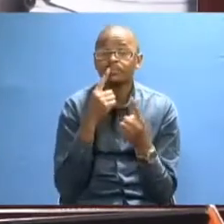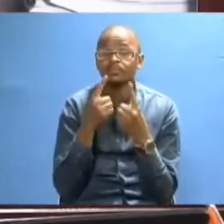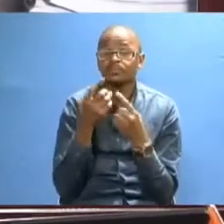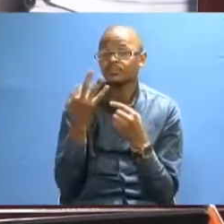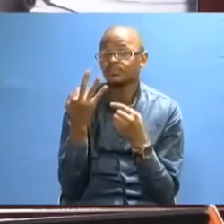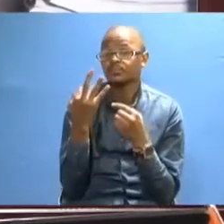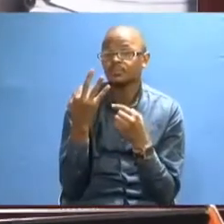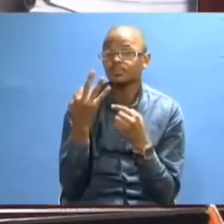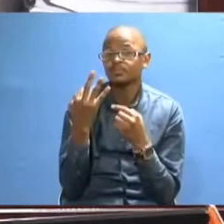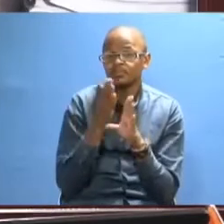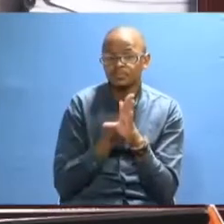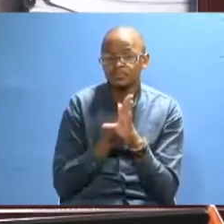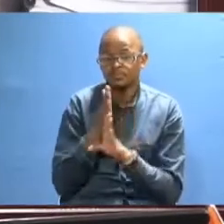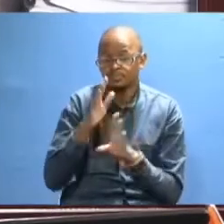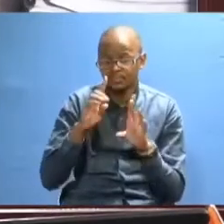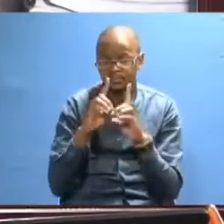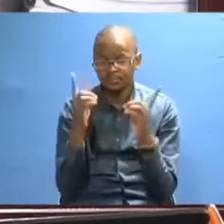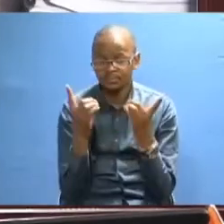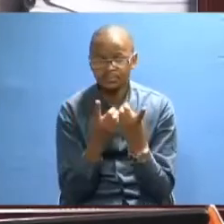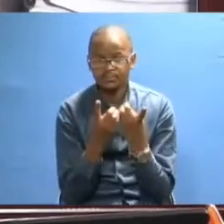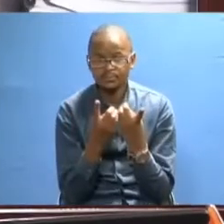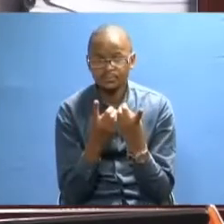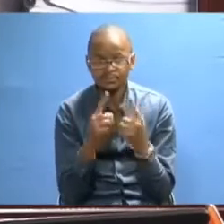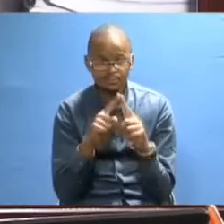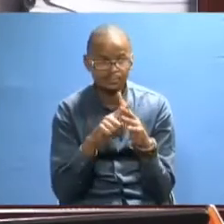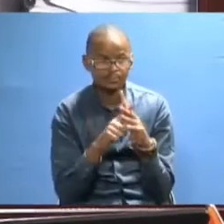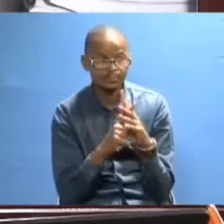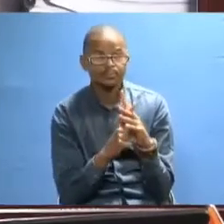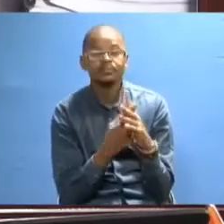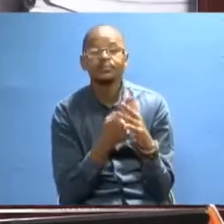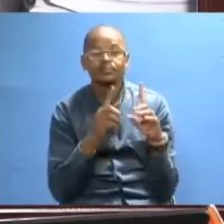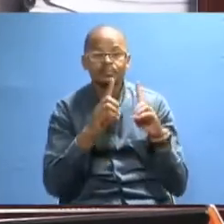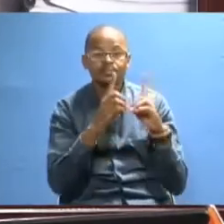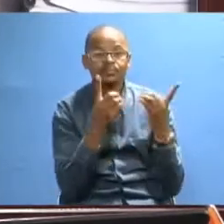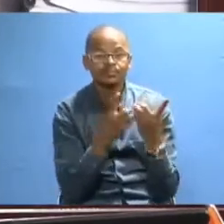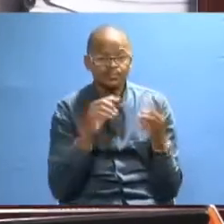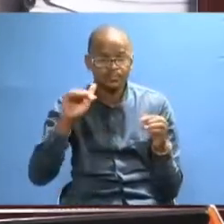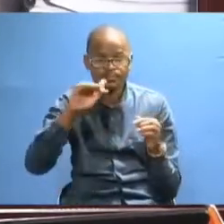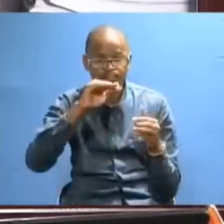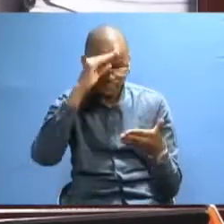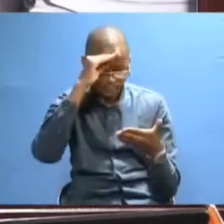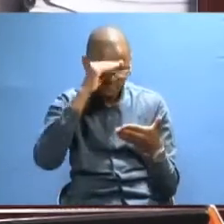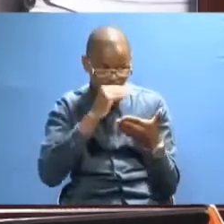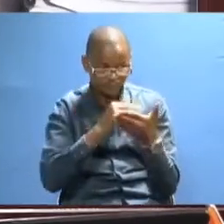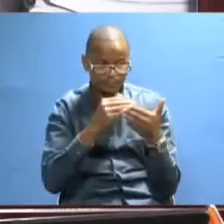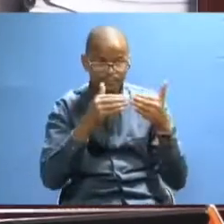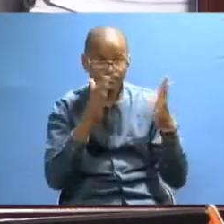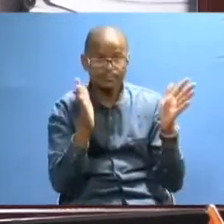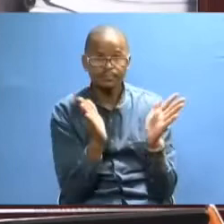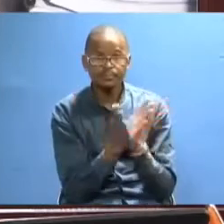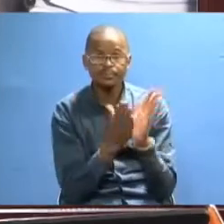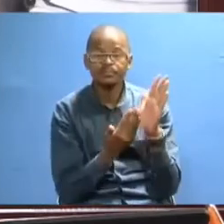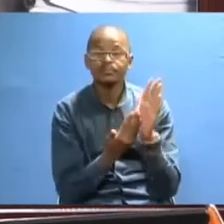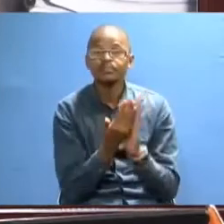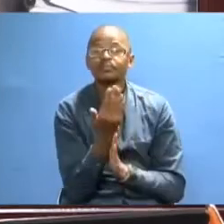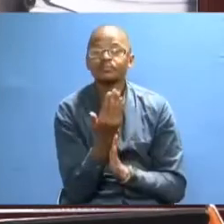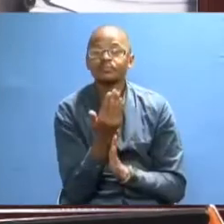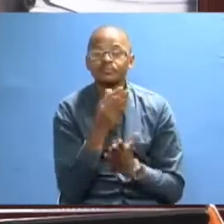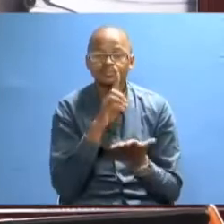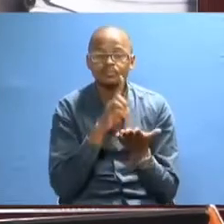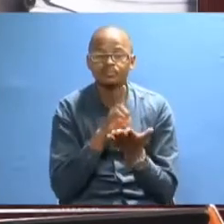earlier on, we have three main departments. Let us start with the Department of Environmental Studies and Community Development,